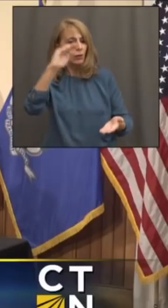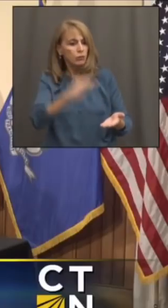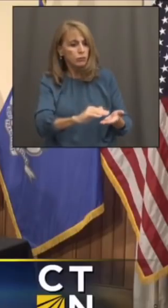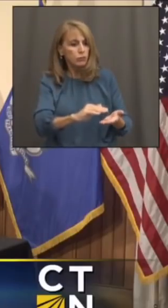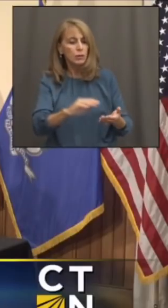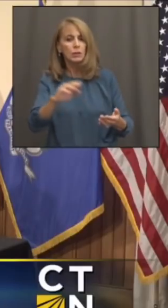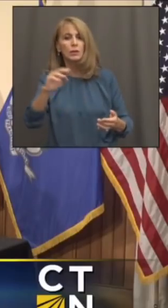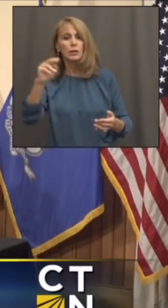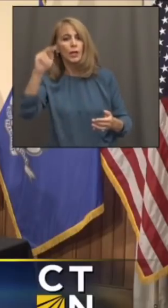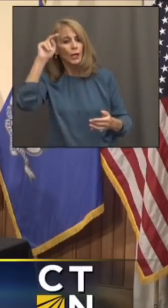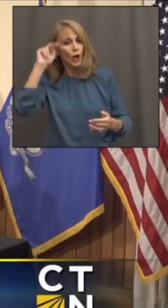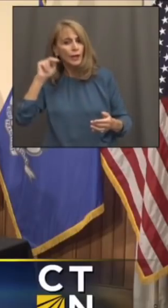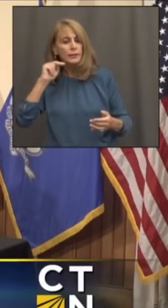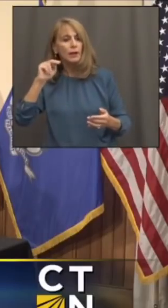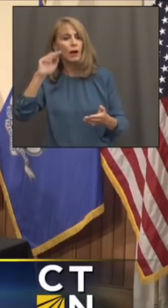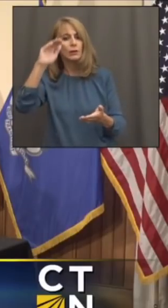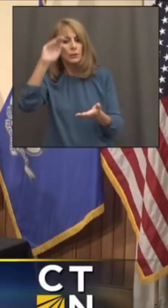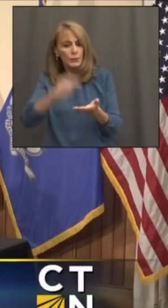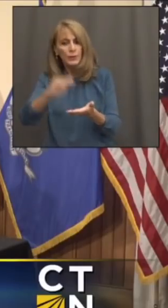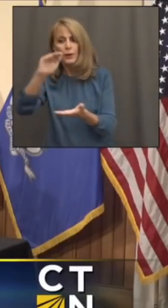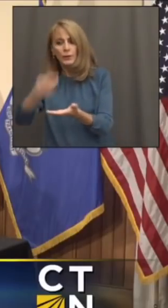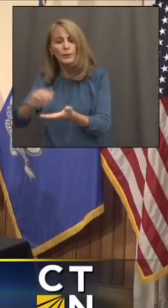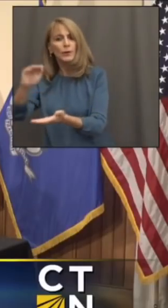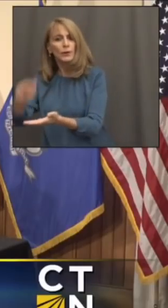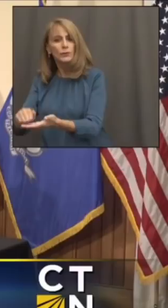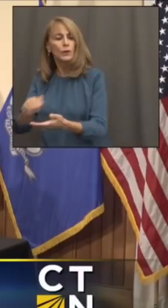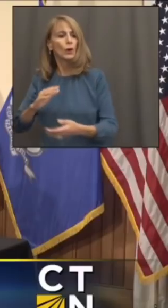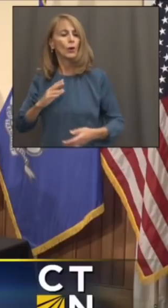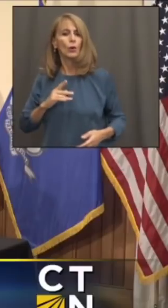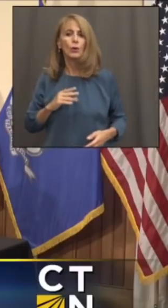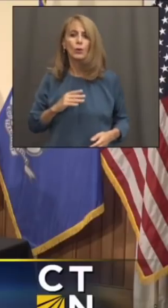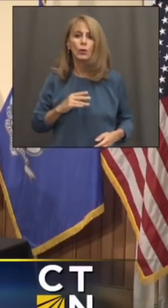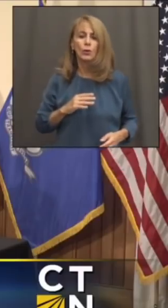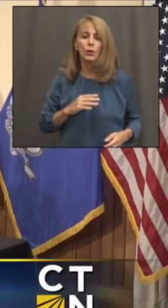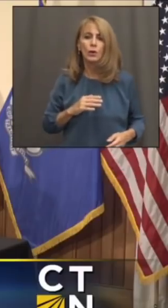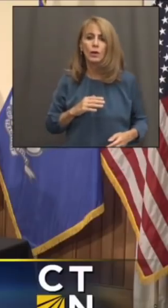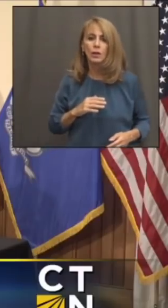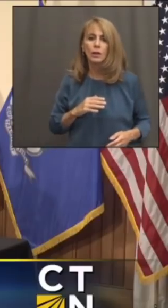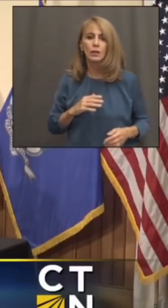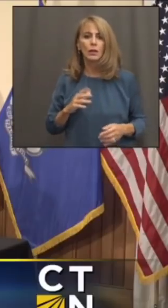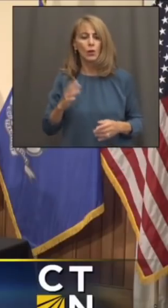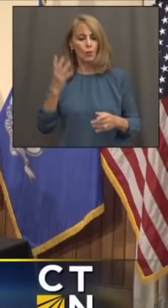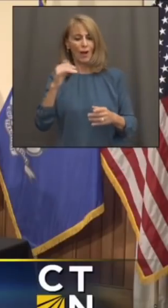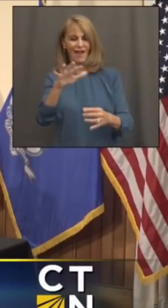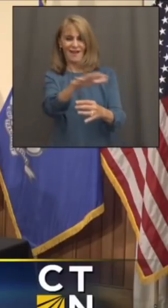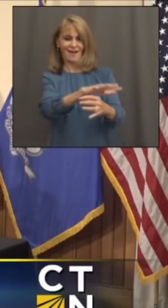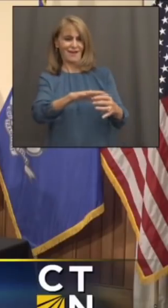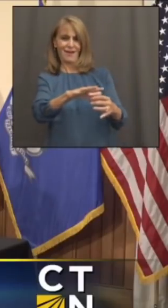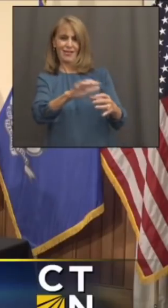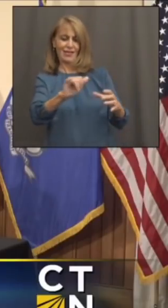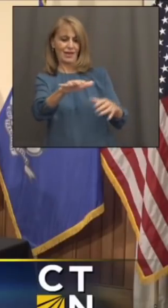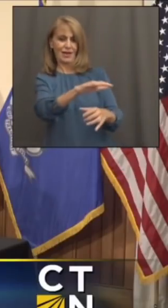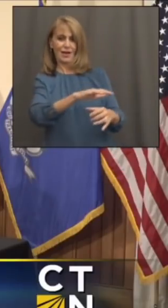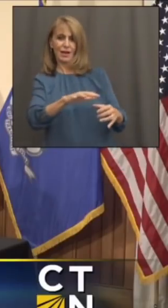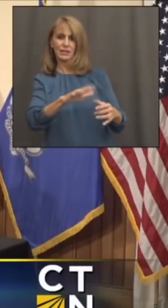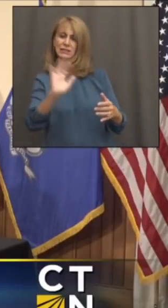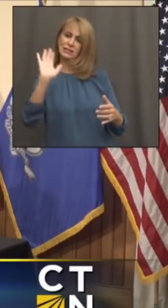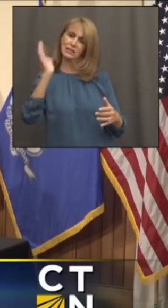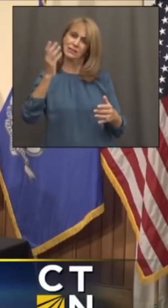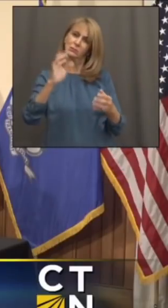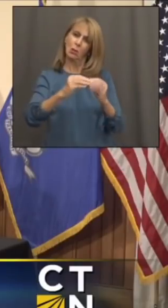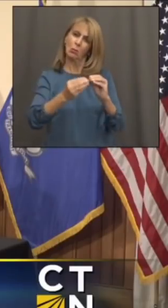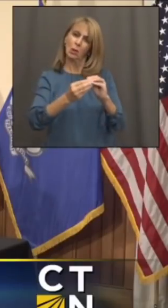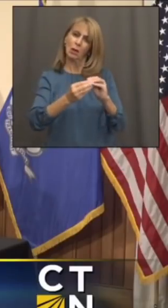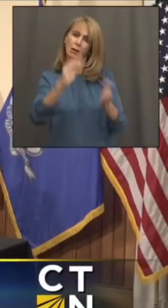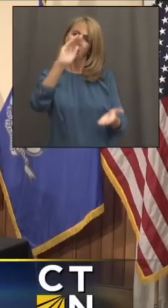Naugatuck, 53 to 26. So what are we seeing in the Naugatuck Valley? Obviously, it looks like there's an improvement